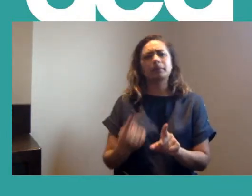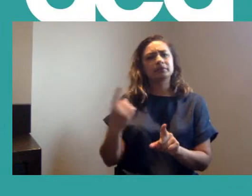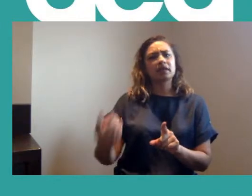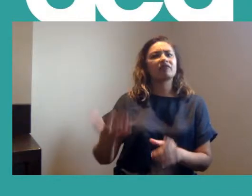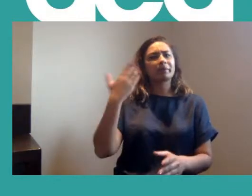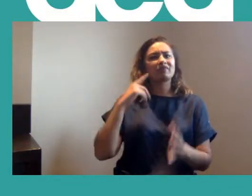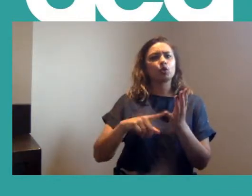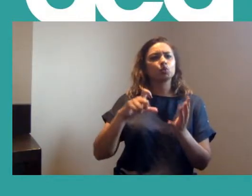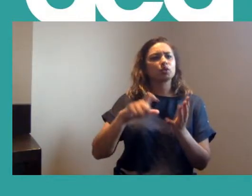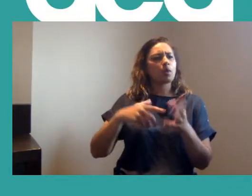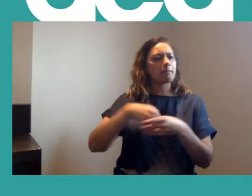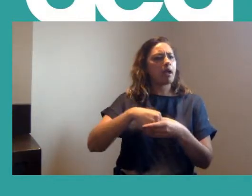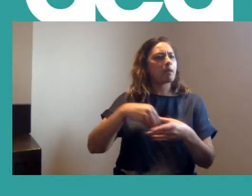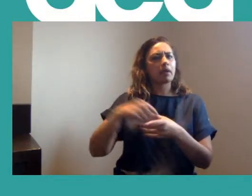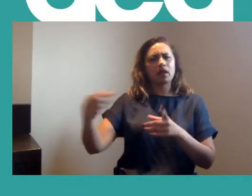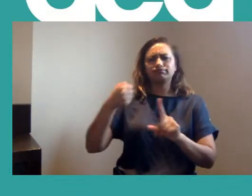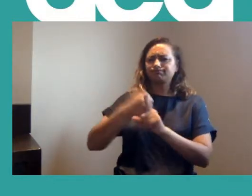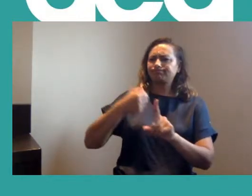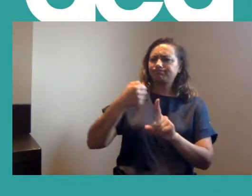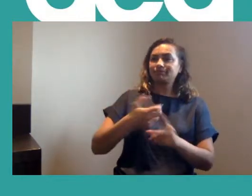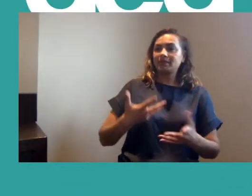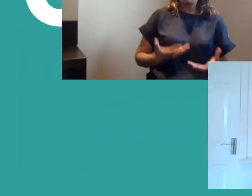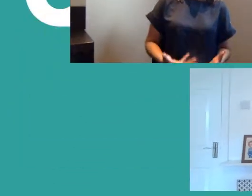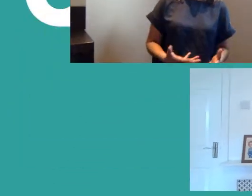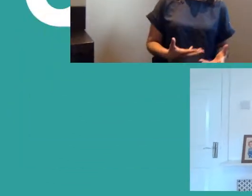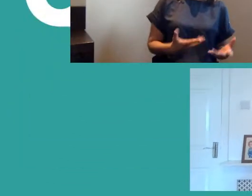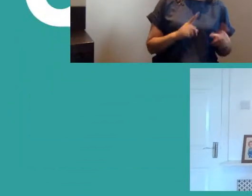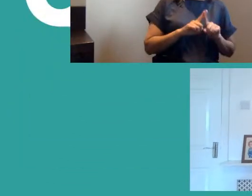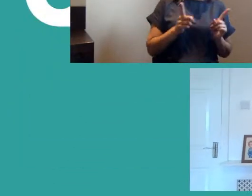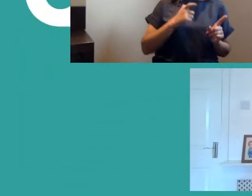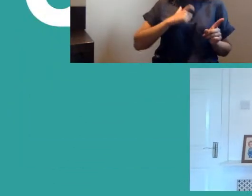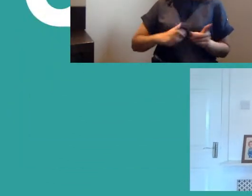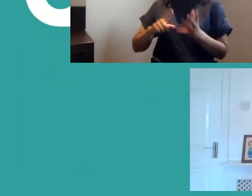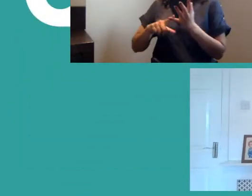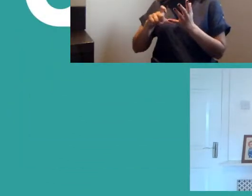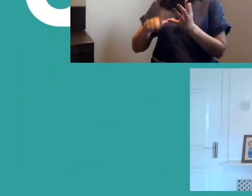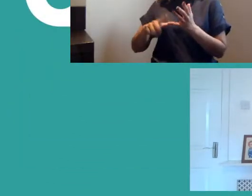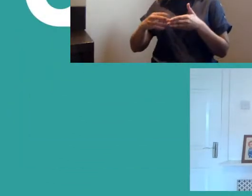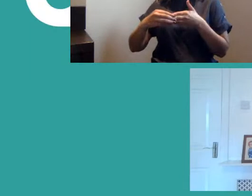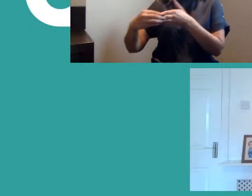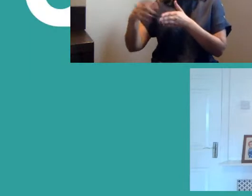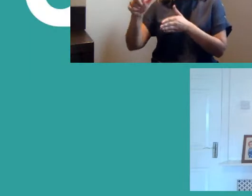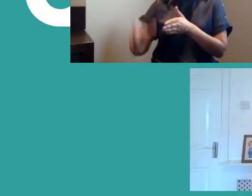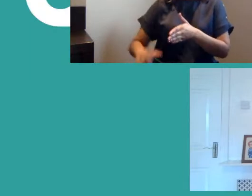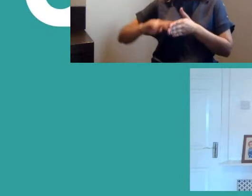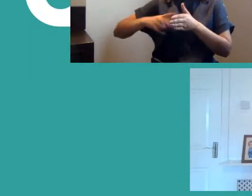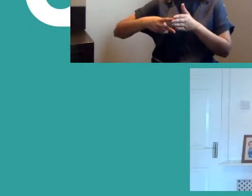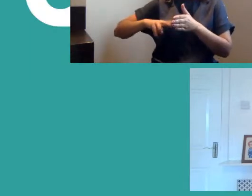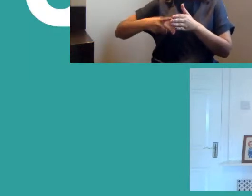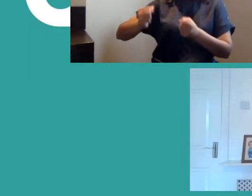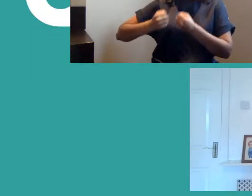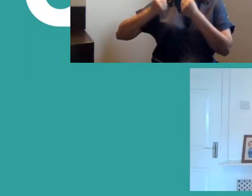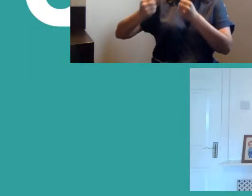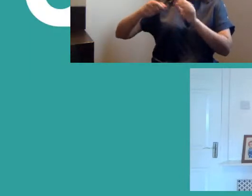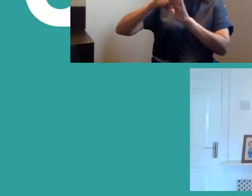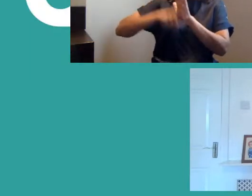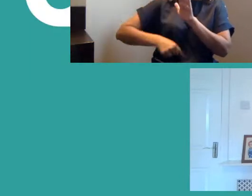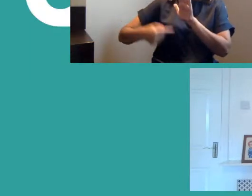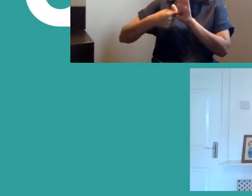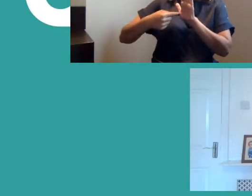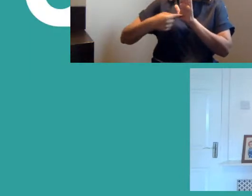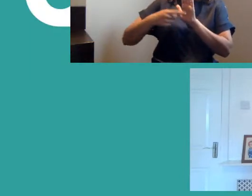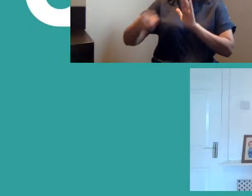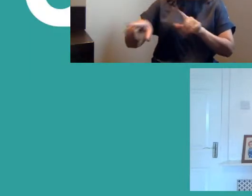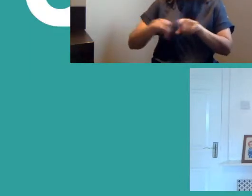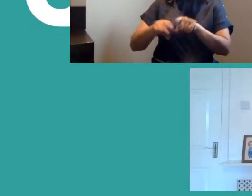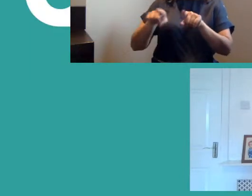UCU member and activist, but now works for UCU and leads on our Organising for Power programme. And we